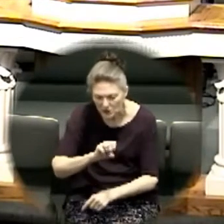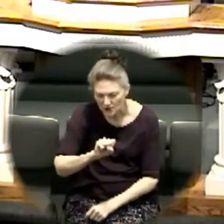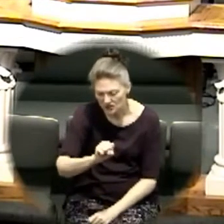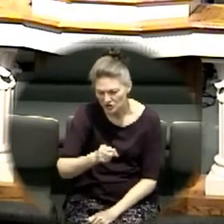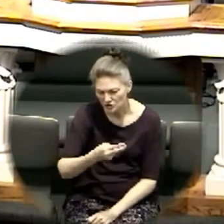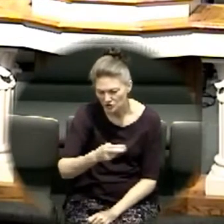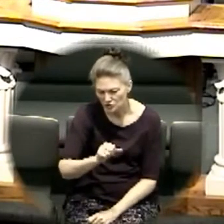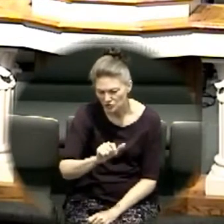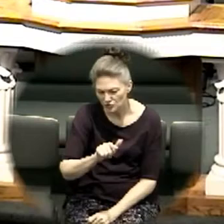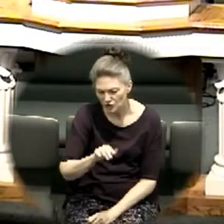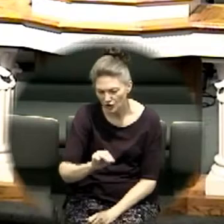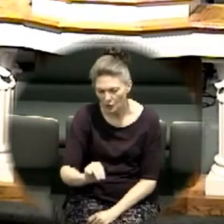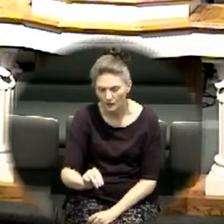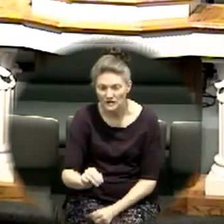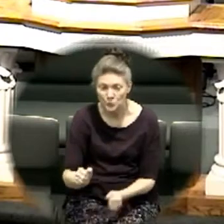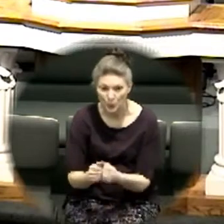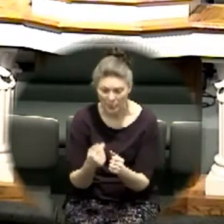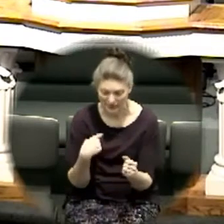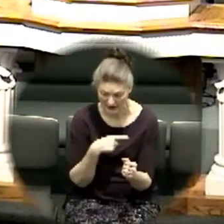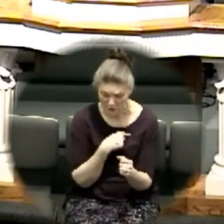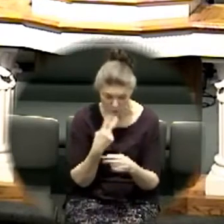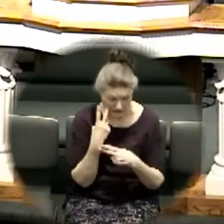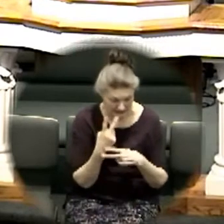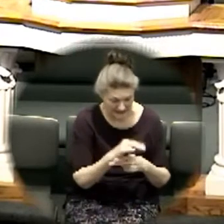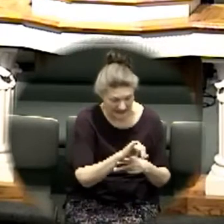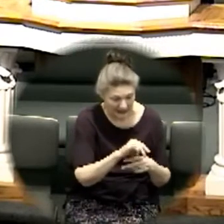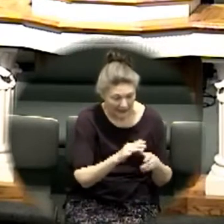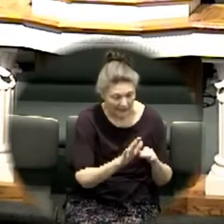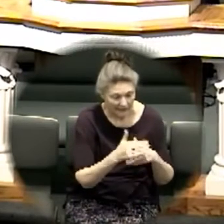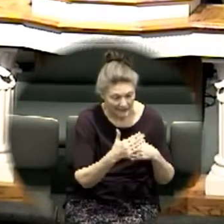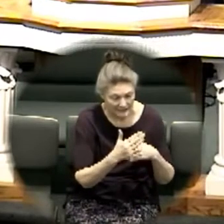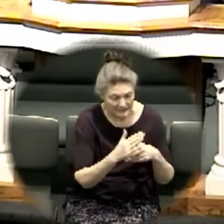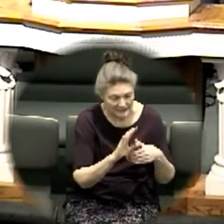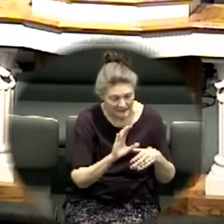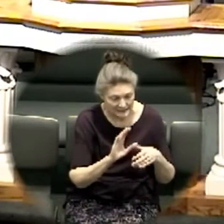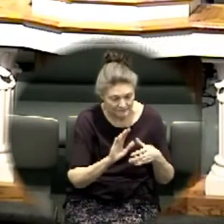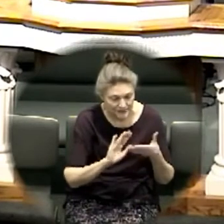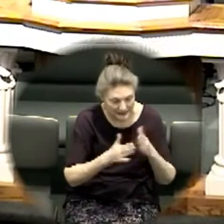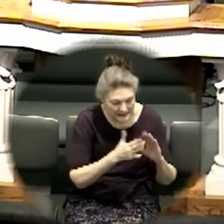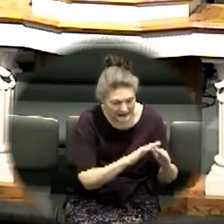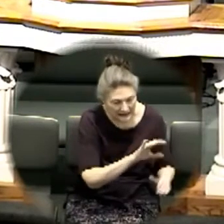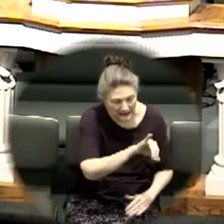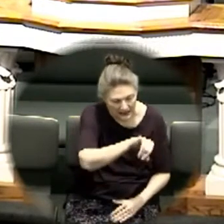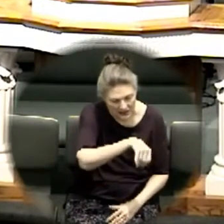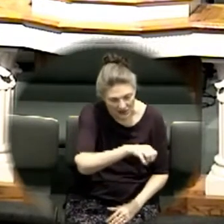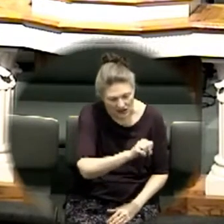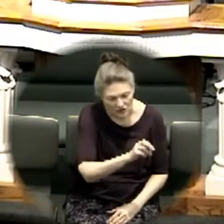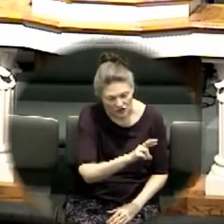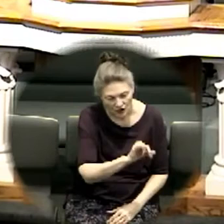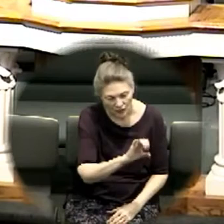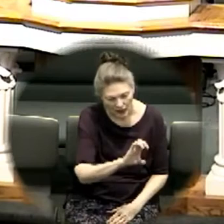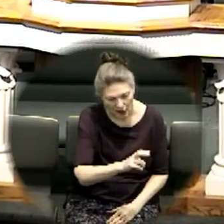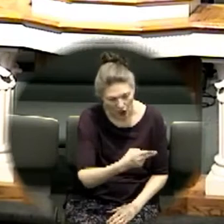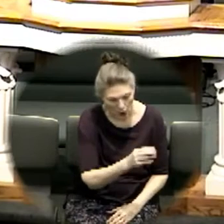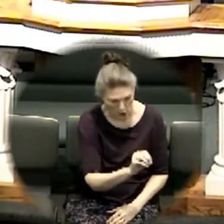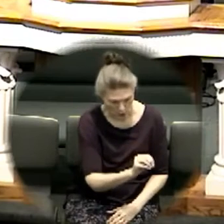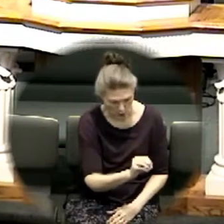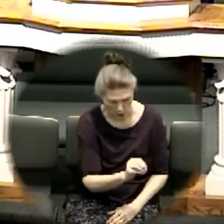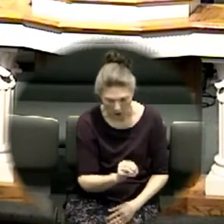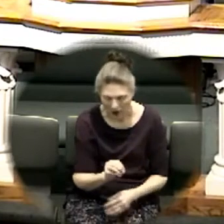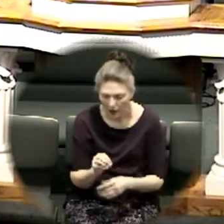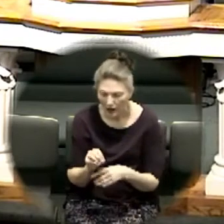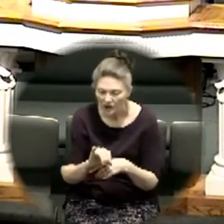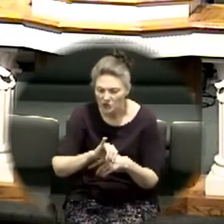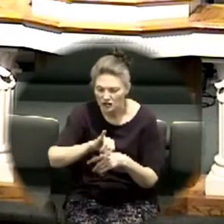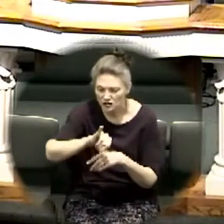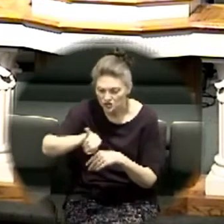Jericho and Jerusalem and we could see the Dead Sea and Lake Tiberias we could see it all there but when you look at